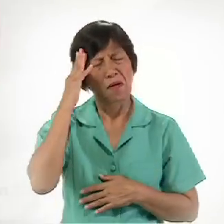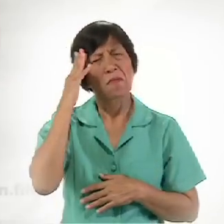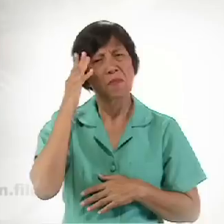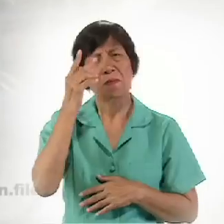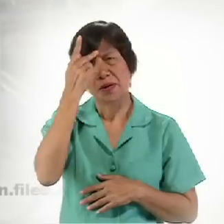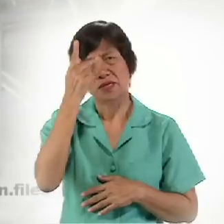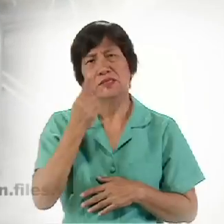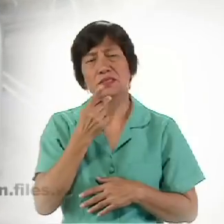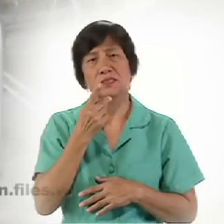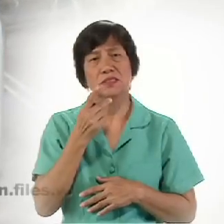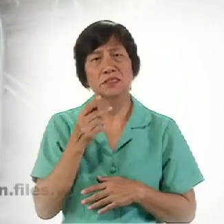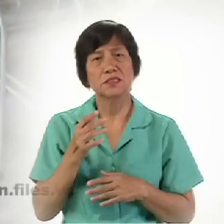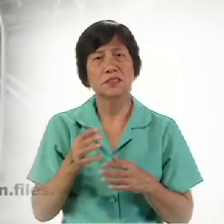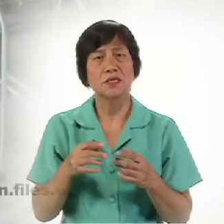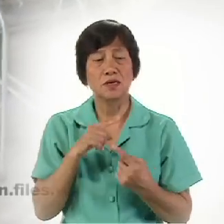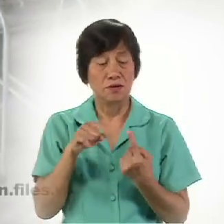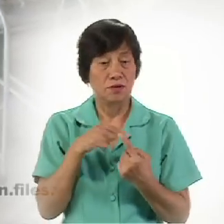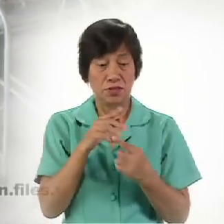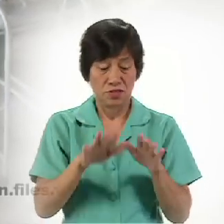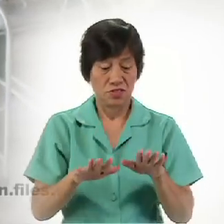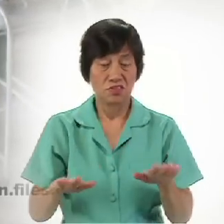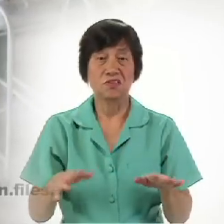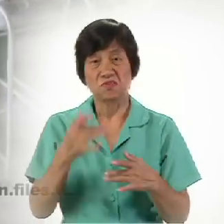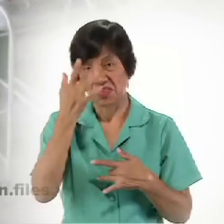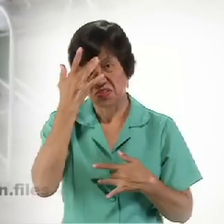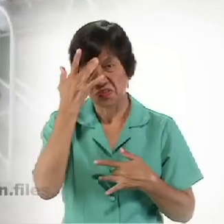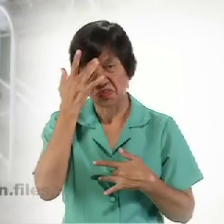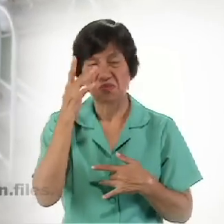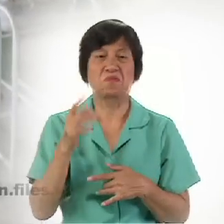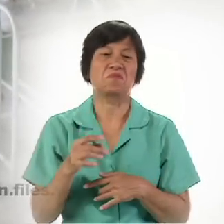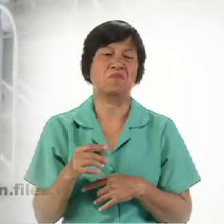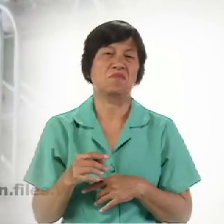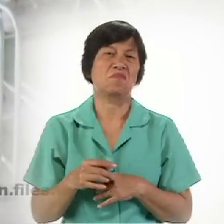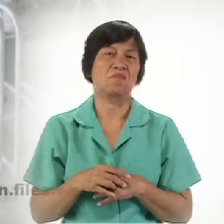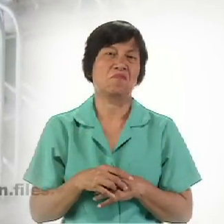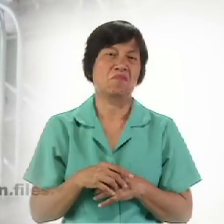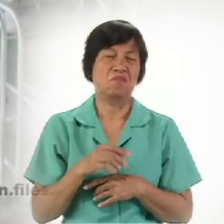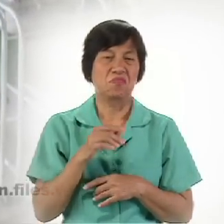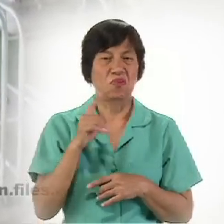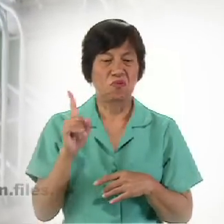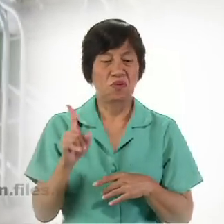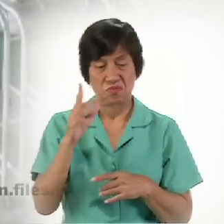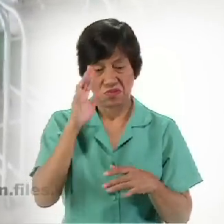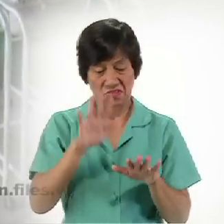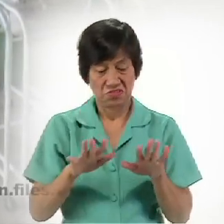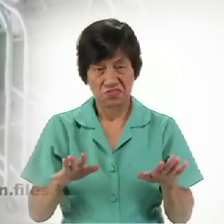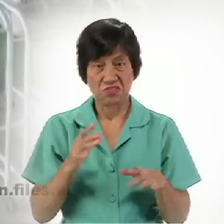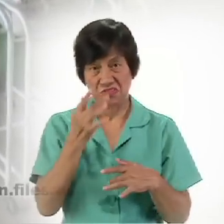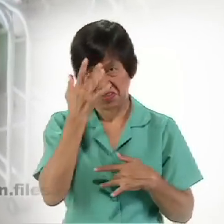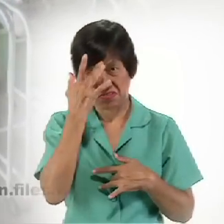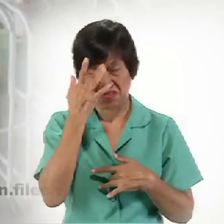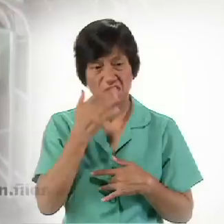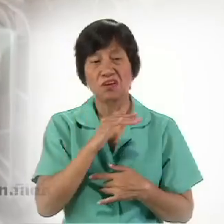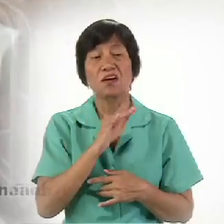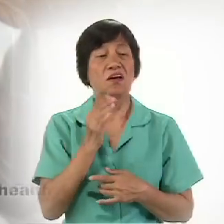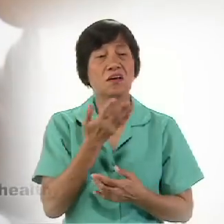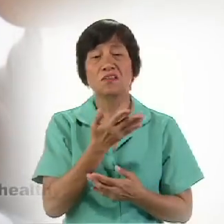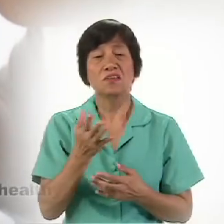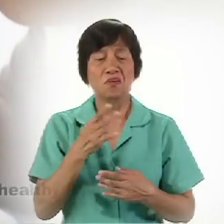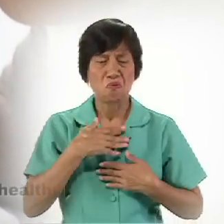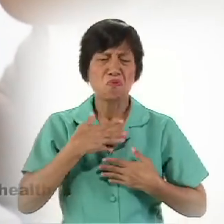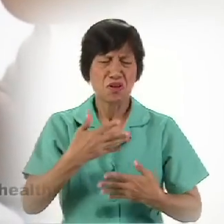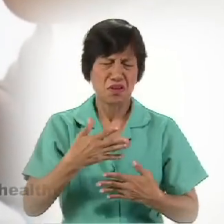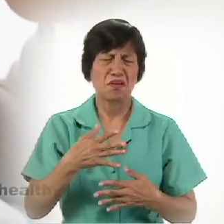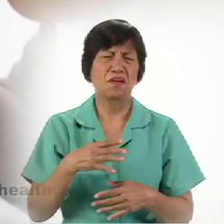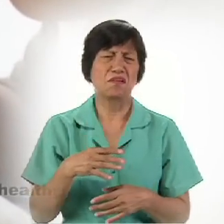You know When they When their children Are sick One of their Children Is sick They're even Willing They say Let